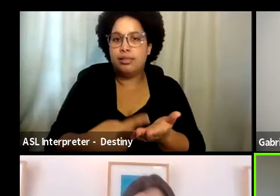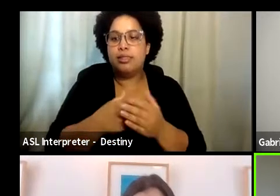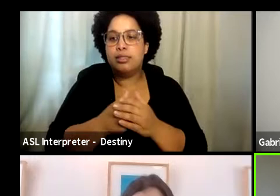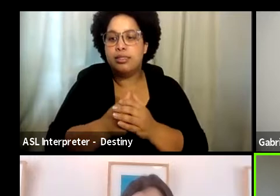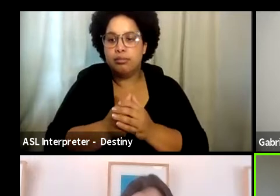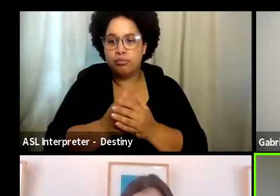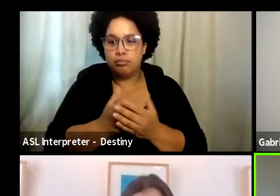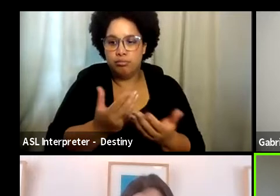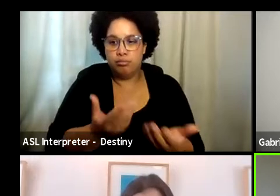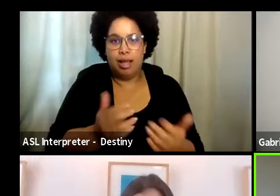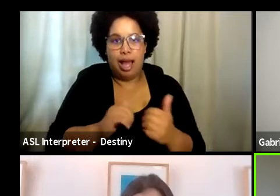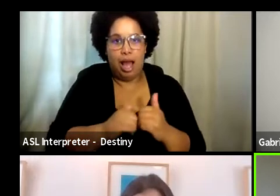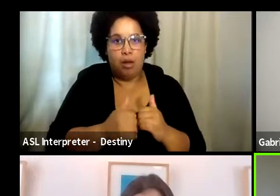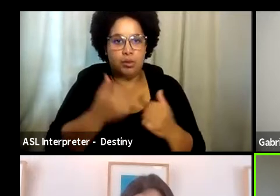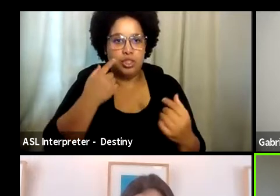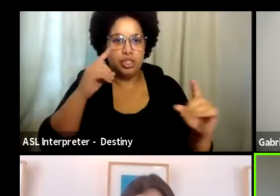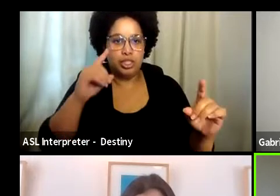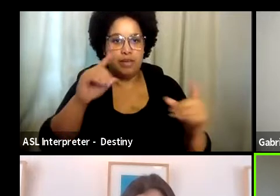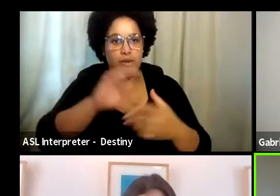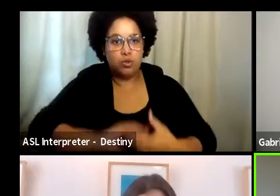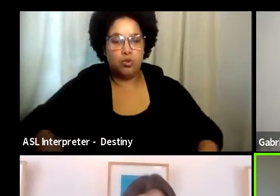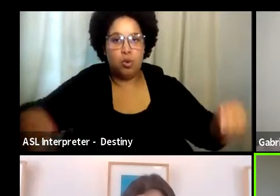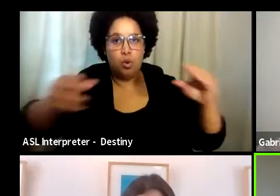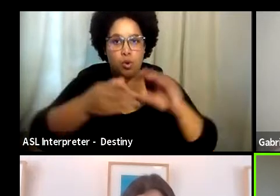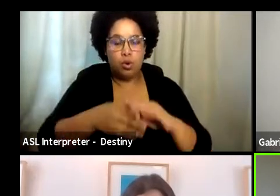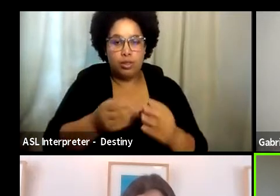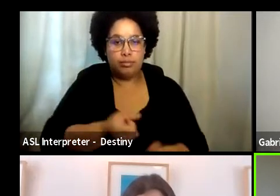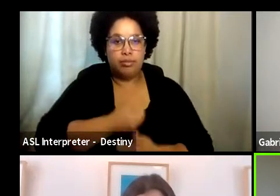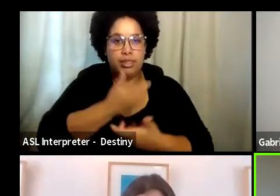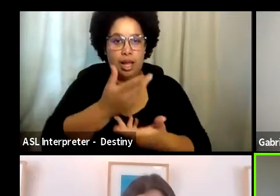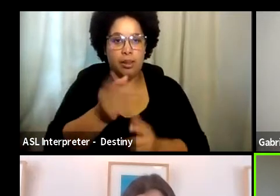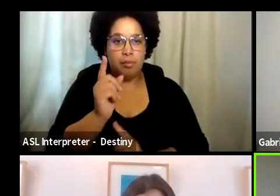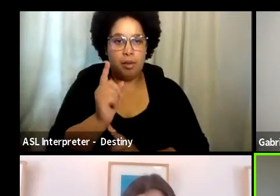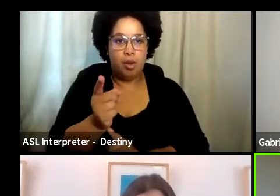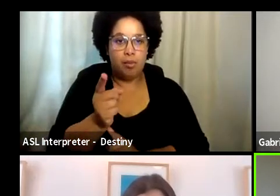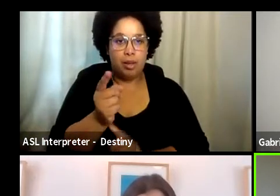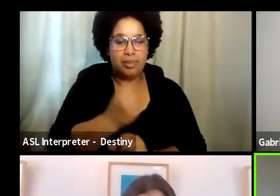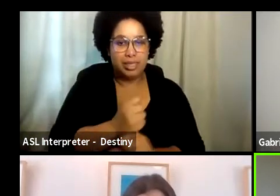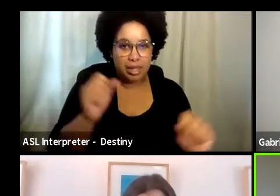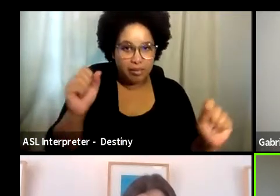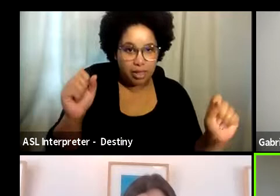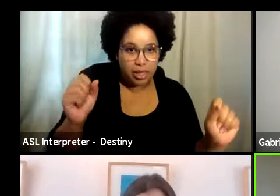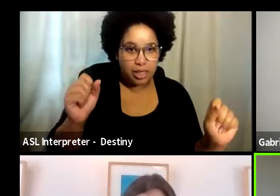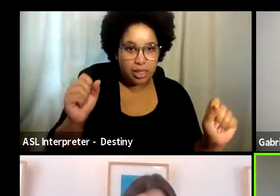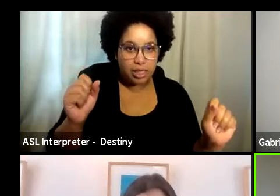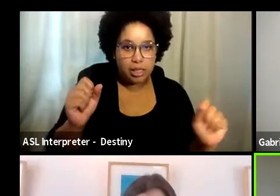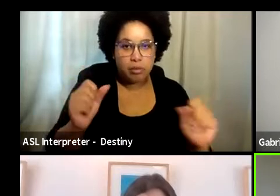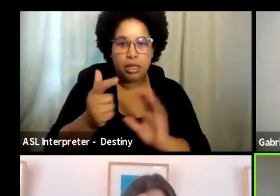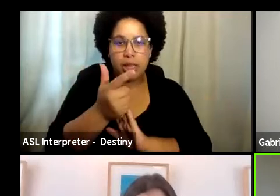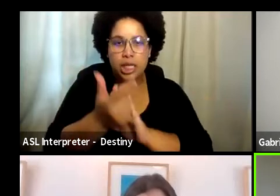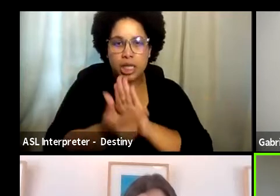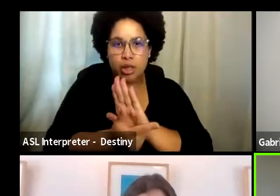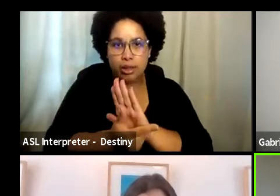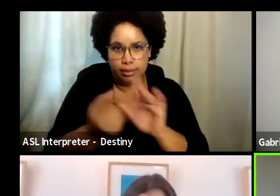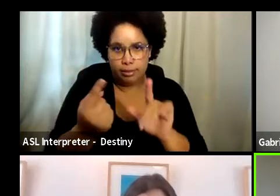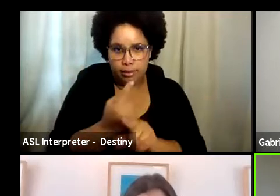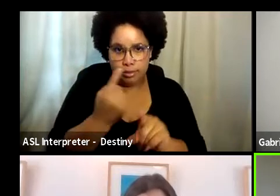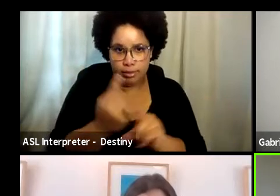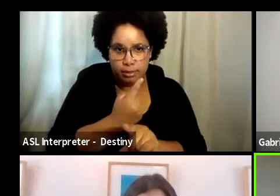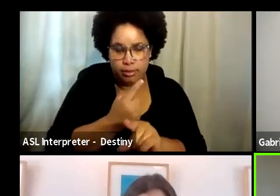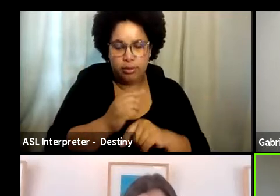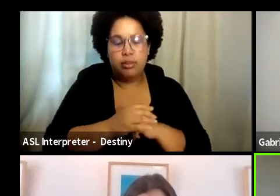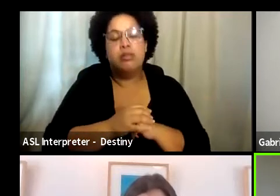also to achieve, um, a storytelling moment, um, and doing it safely, but also legally. Um, uh,